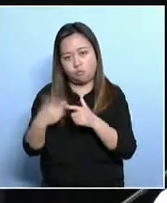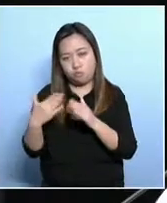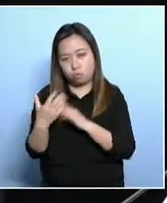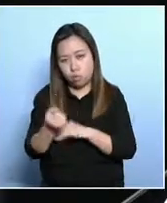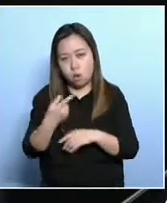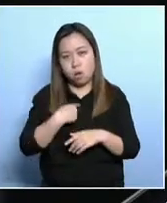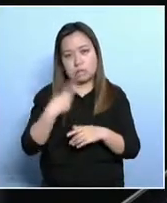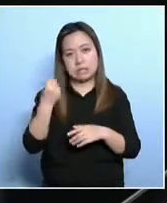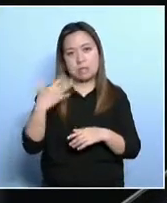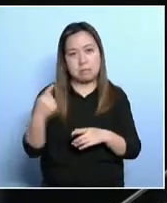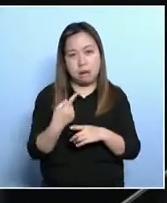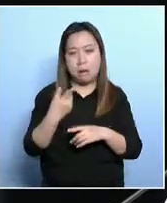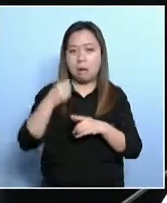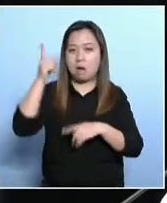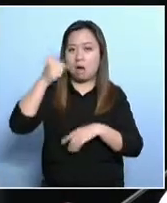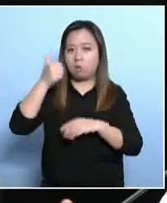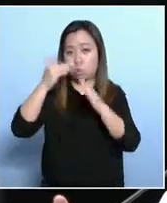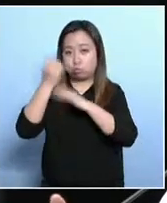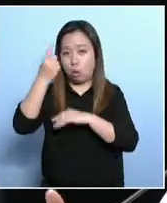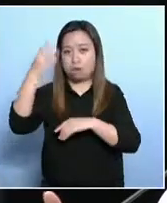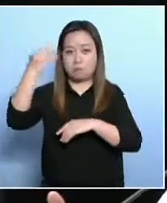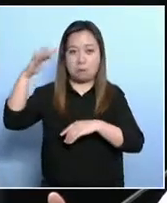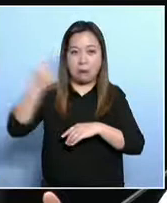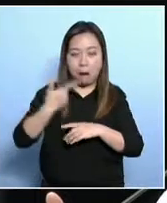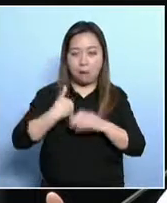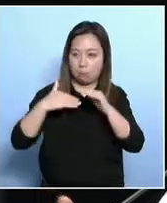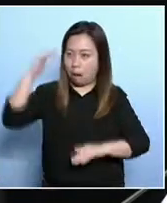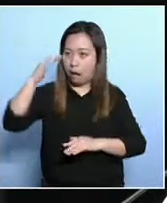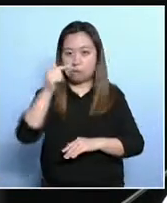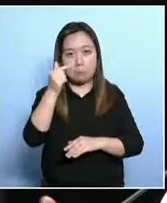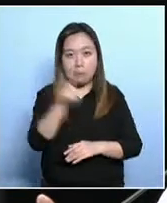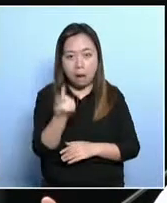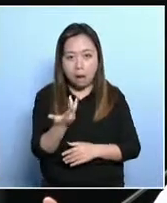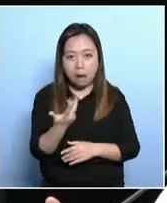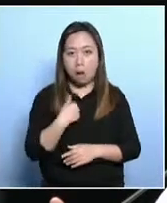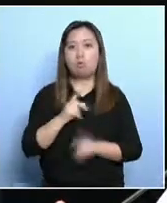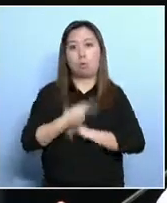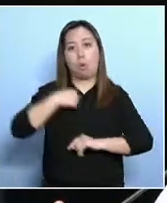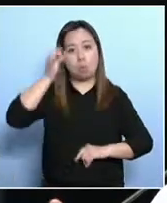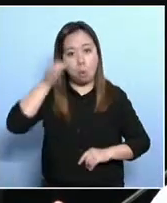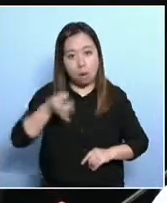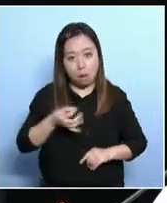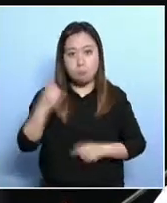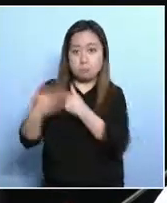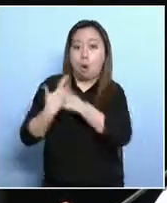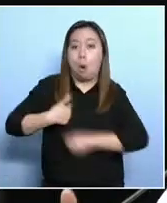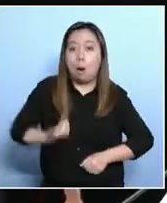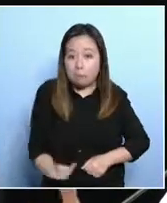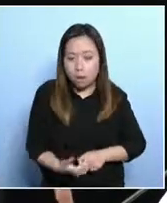this doesn't delineate what is poverty. Now, for instance,